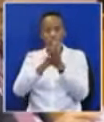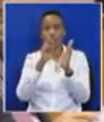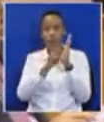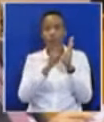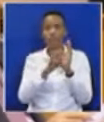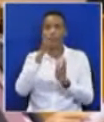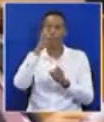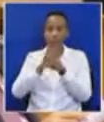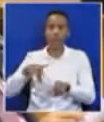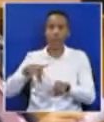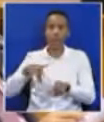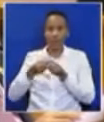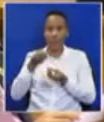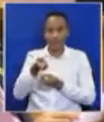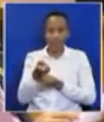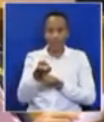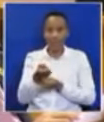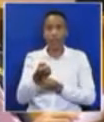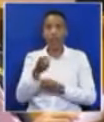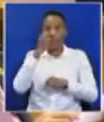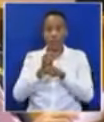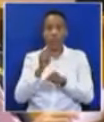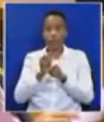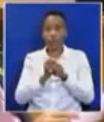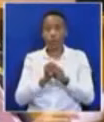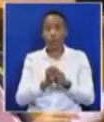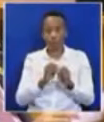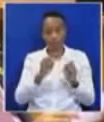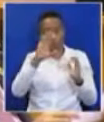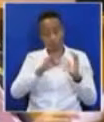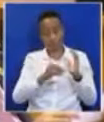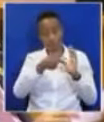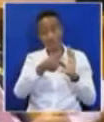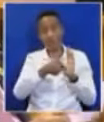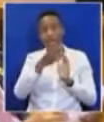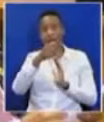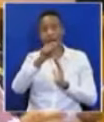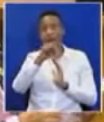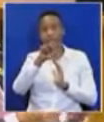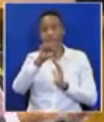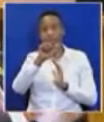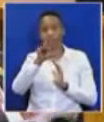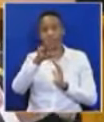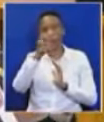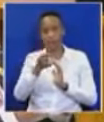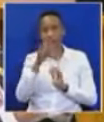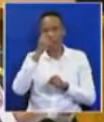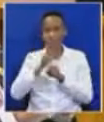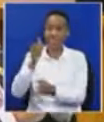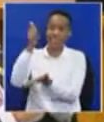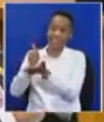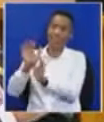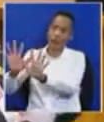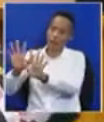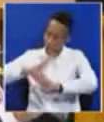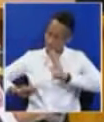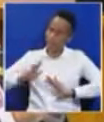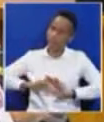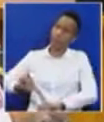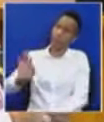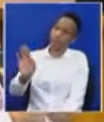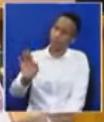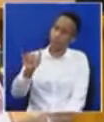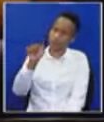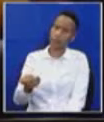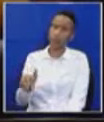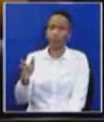with it. are going to consult the Hansard and come back to the house. So he must just chill and sit down there. honorable member, will